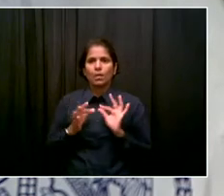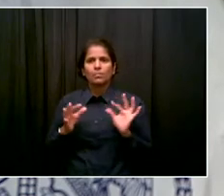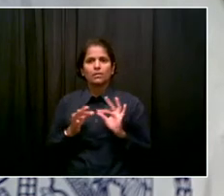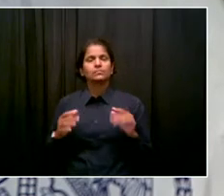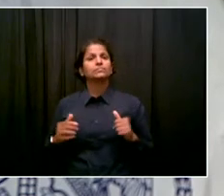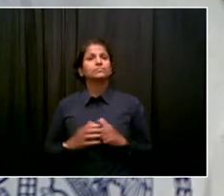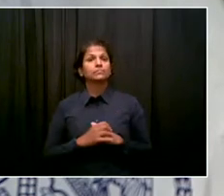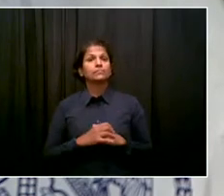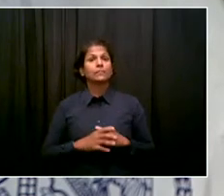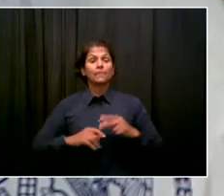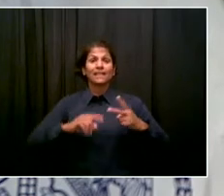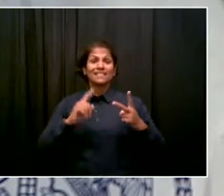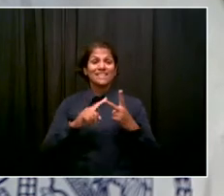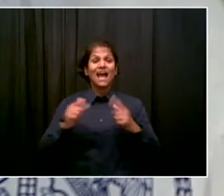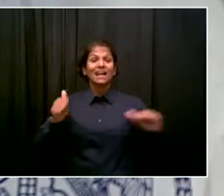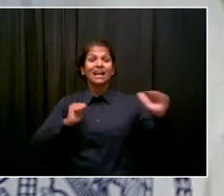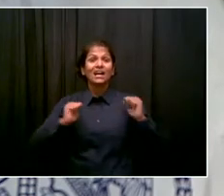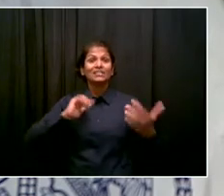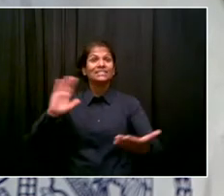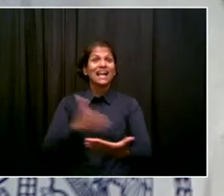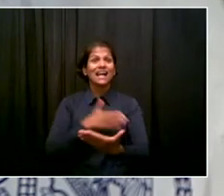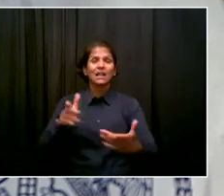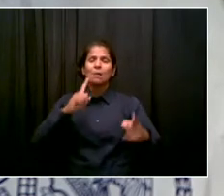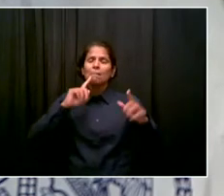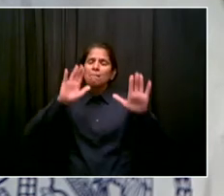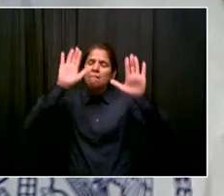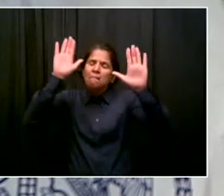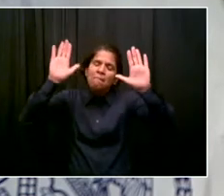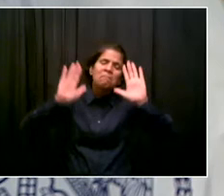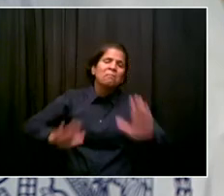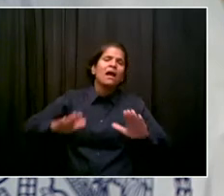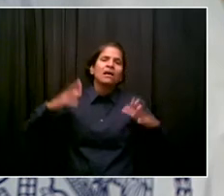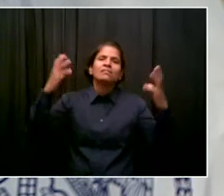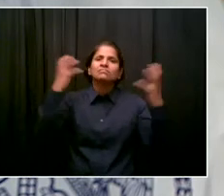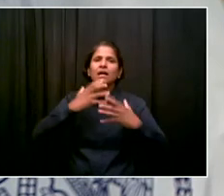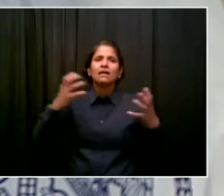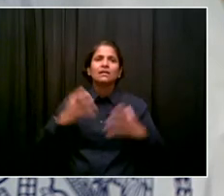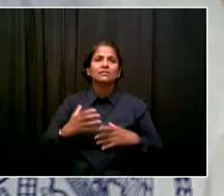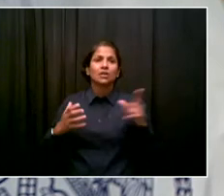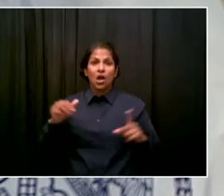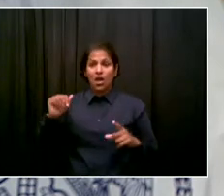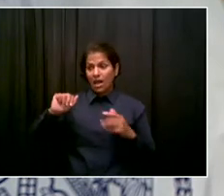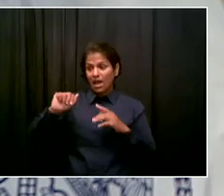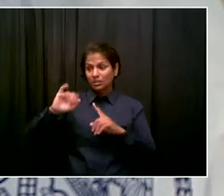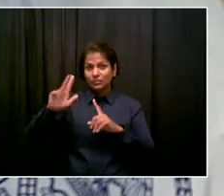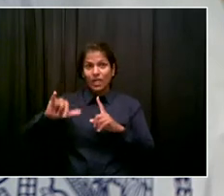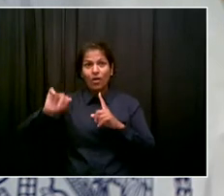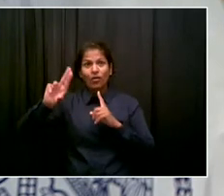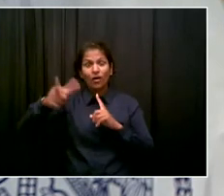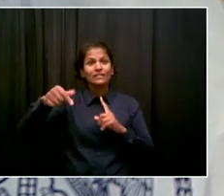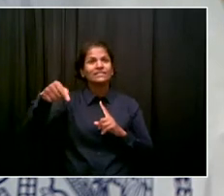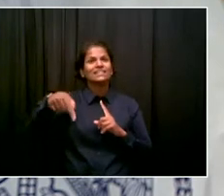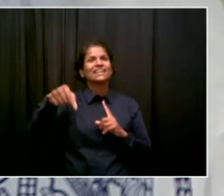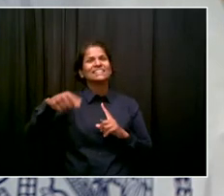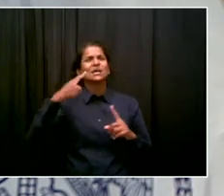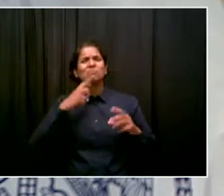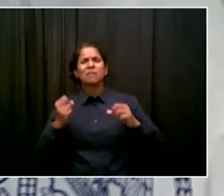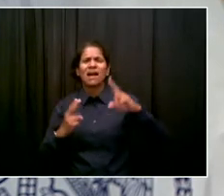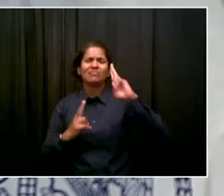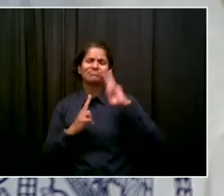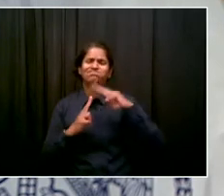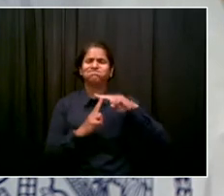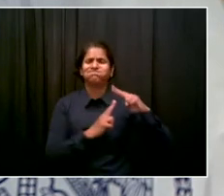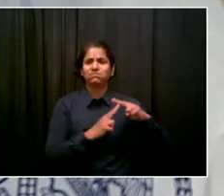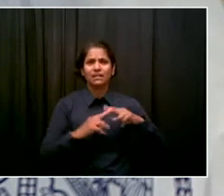tell you August, I can tell you all-star lineup, specific dates being nailed down. Obviously, Central